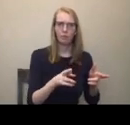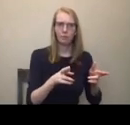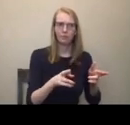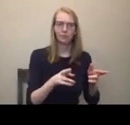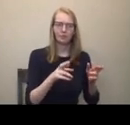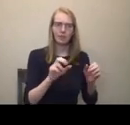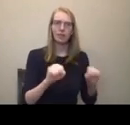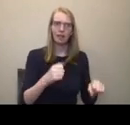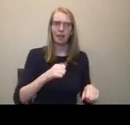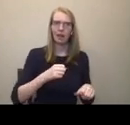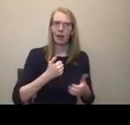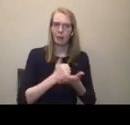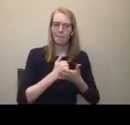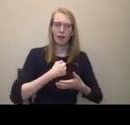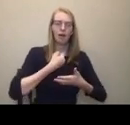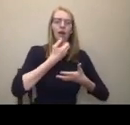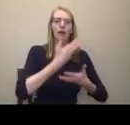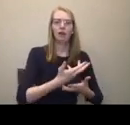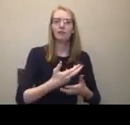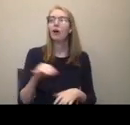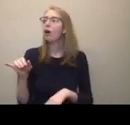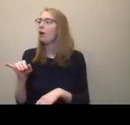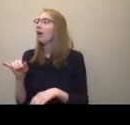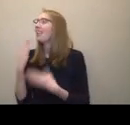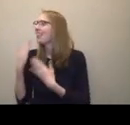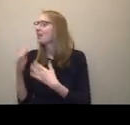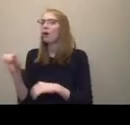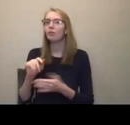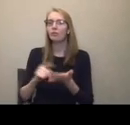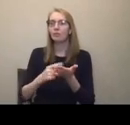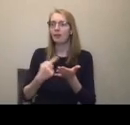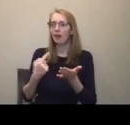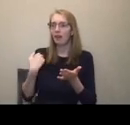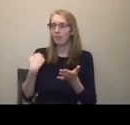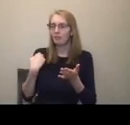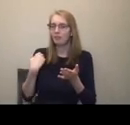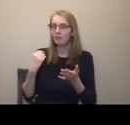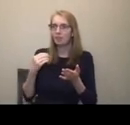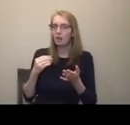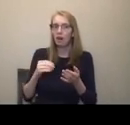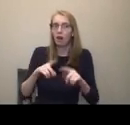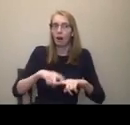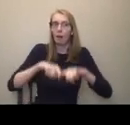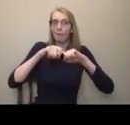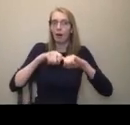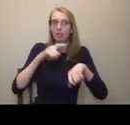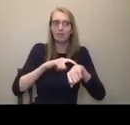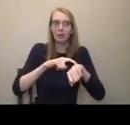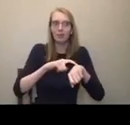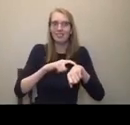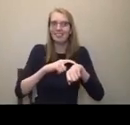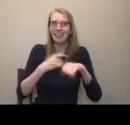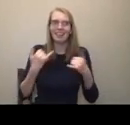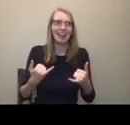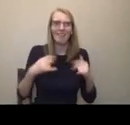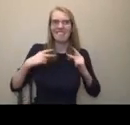sometimes during relaxed performances, we'll have a pause in the performance and we'll do like a three minute physical exercise, like this, I'll run on the spot now. And so